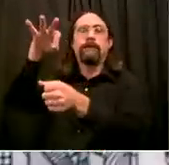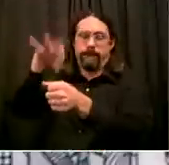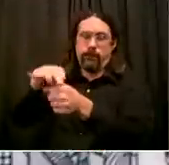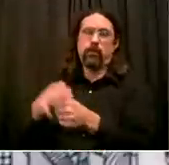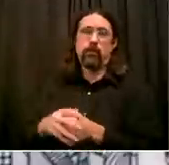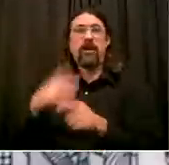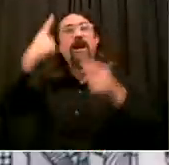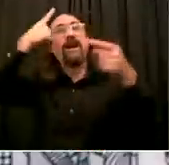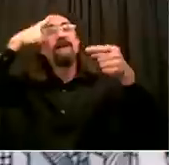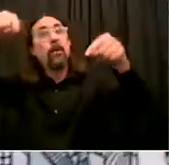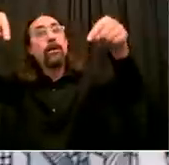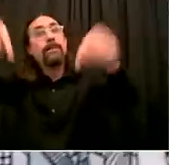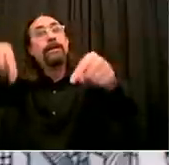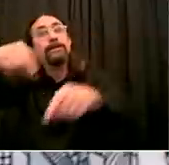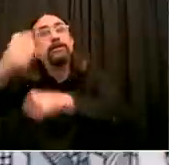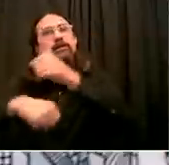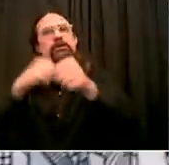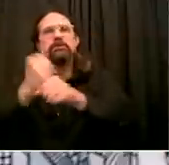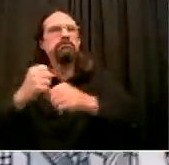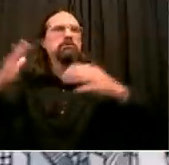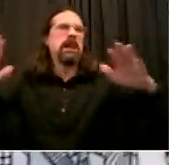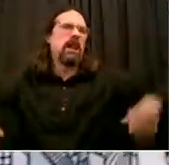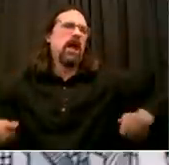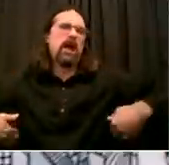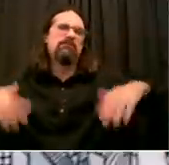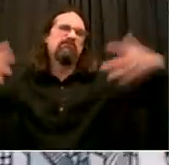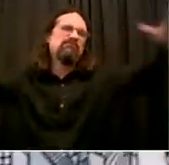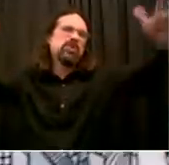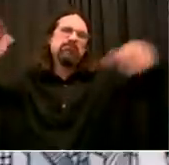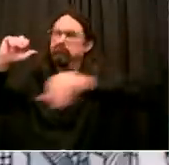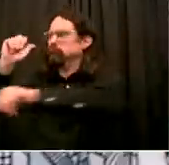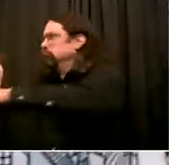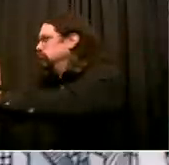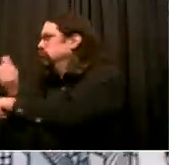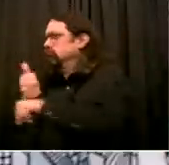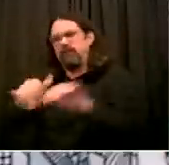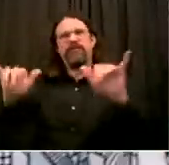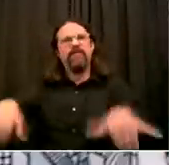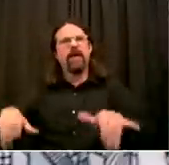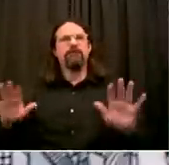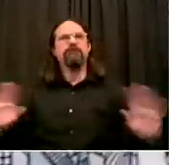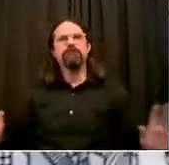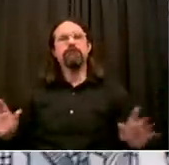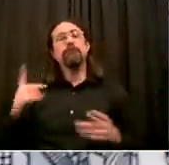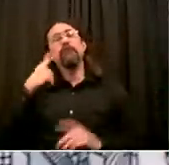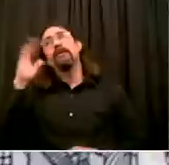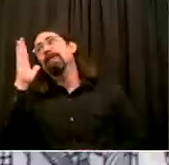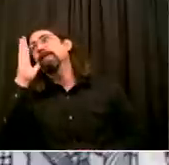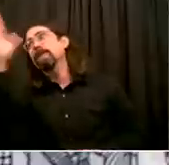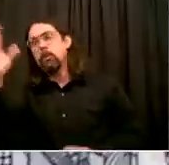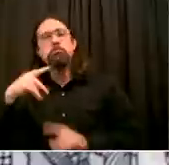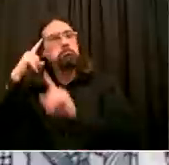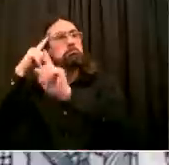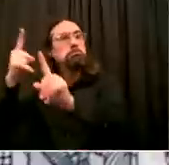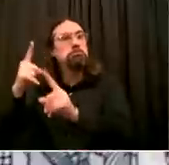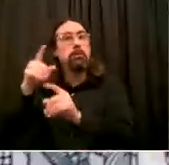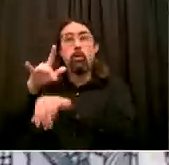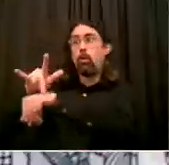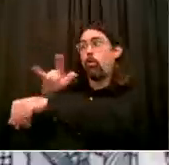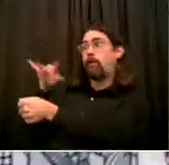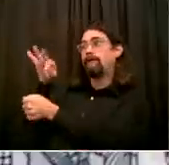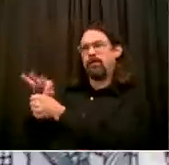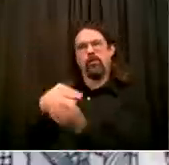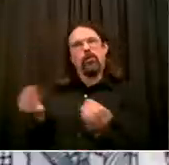Okay, this afternoon, Brooklyn Diocese is back in court, in federal court, asking that